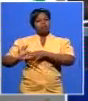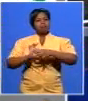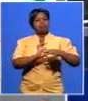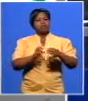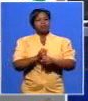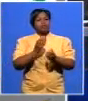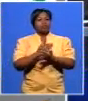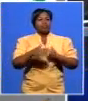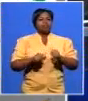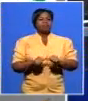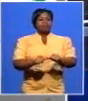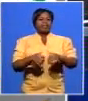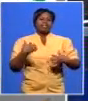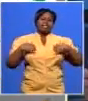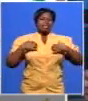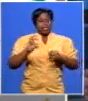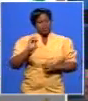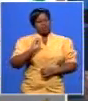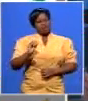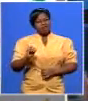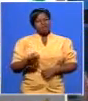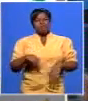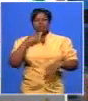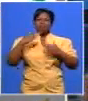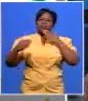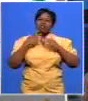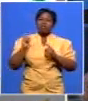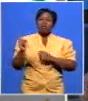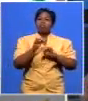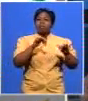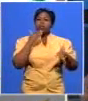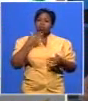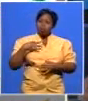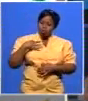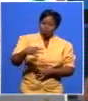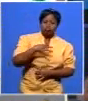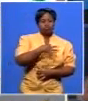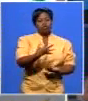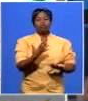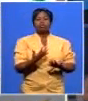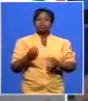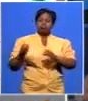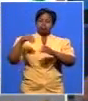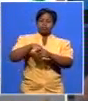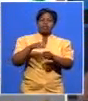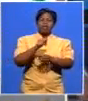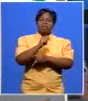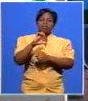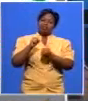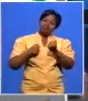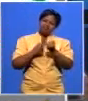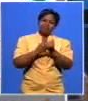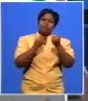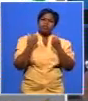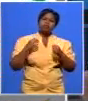we're quite excited we thank our volunteers and the voters for voting the ANC have that content sometimes i